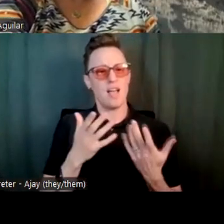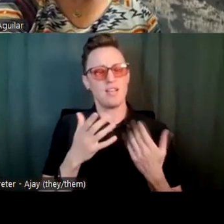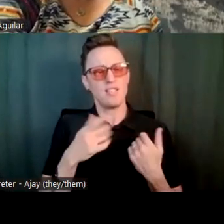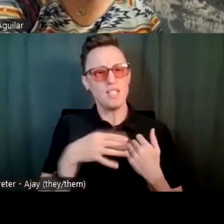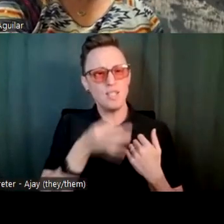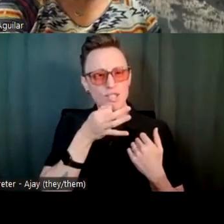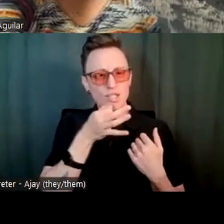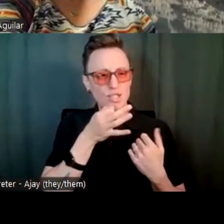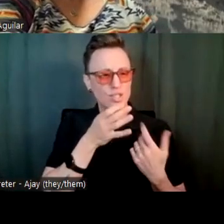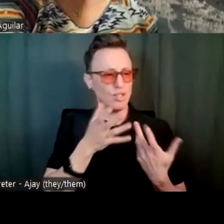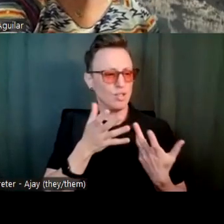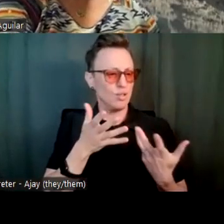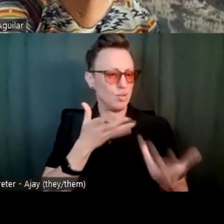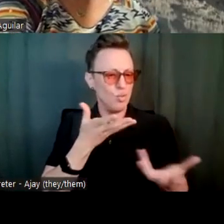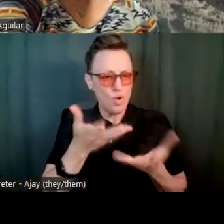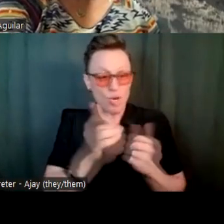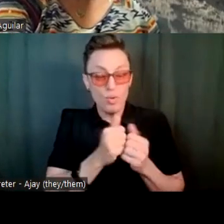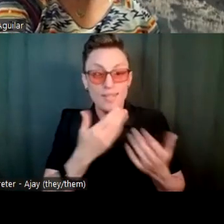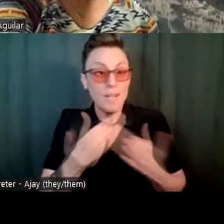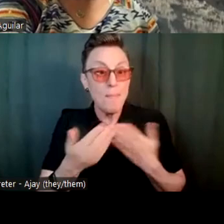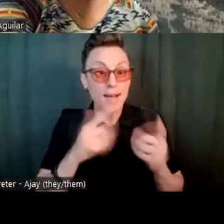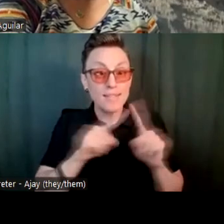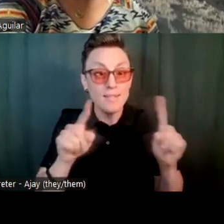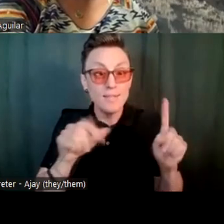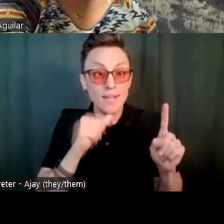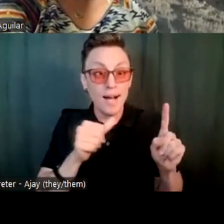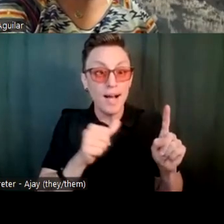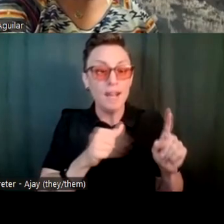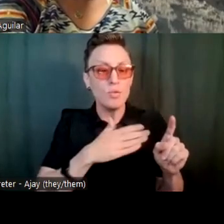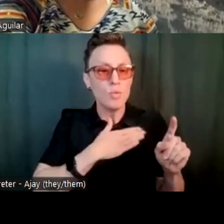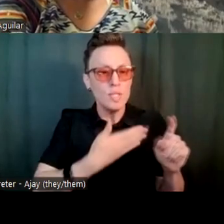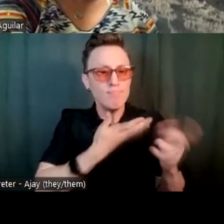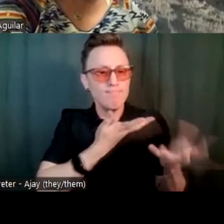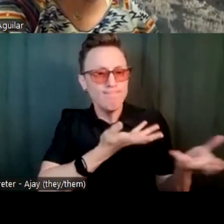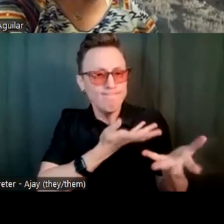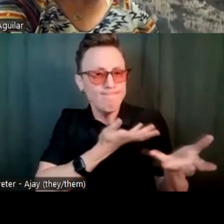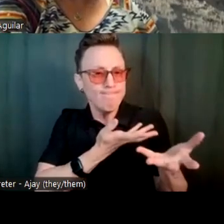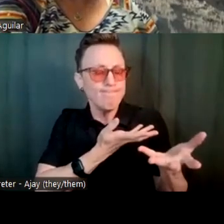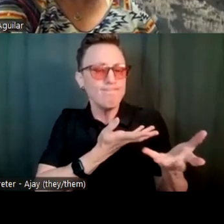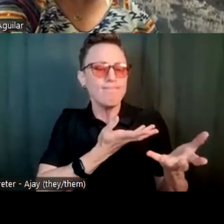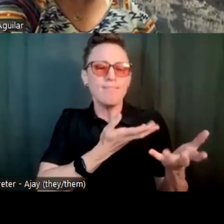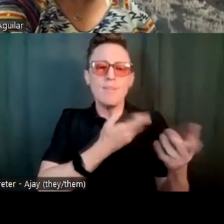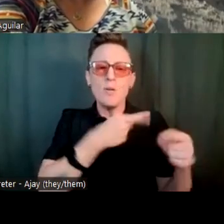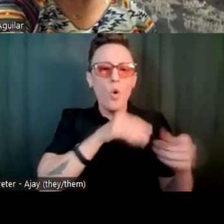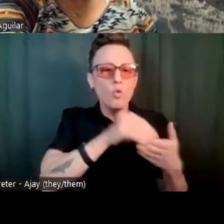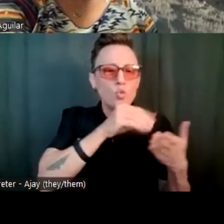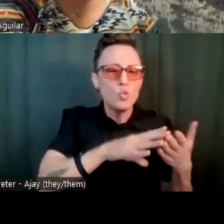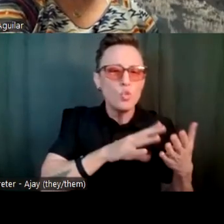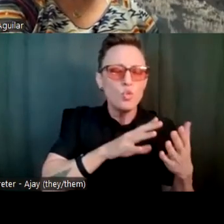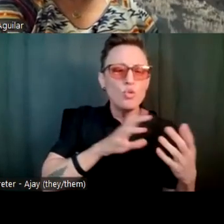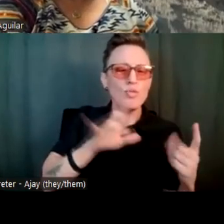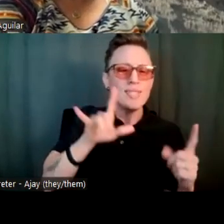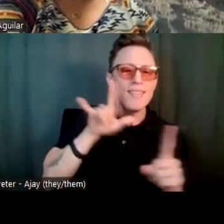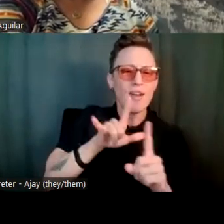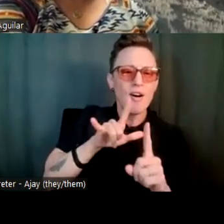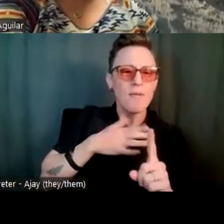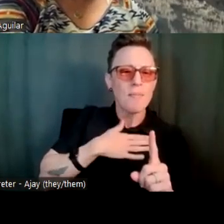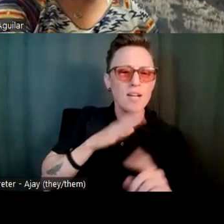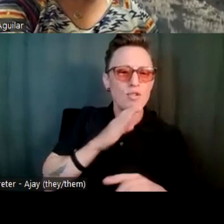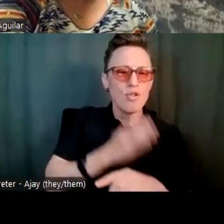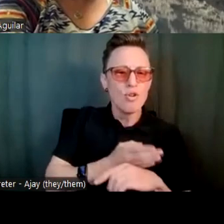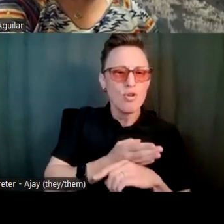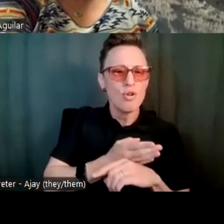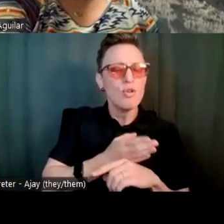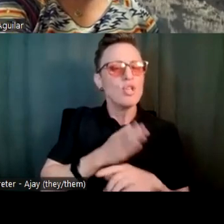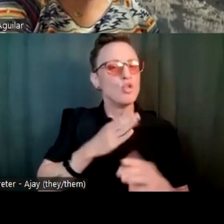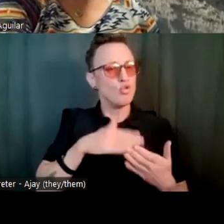that they had found they had love for her, even though her abilities are quite different.